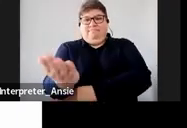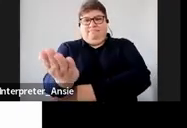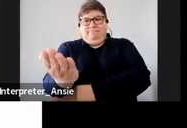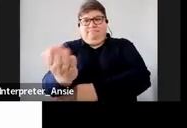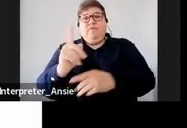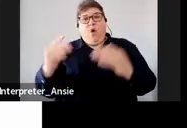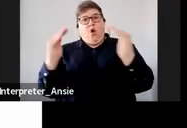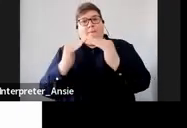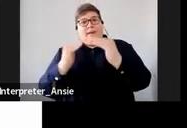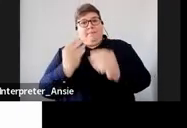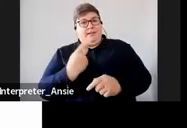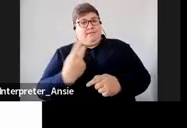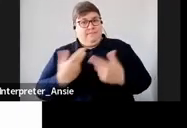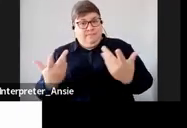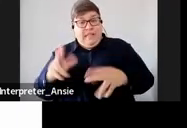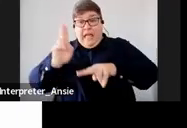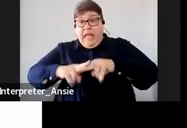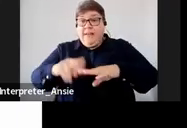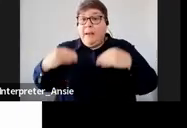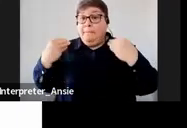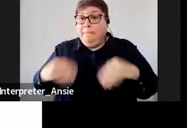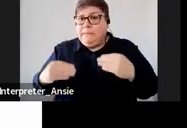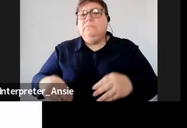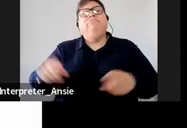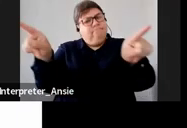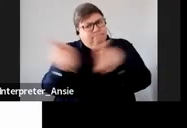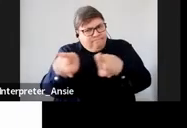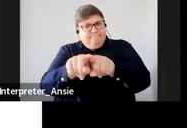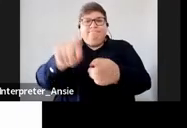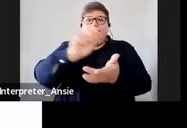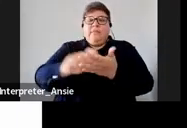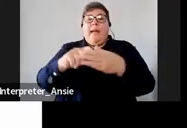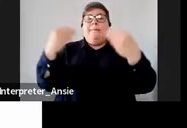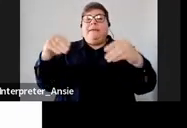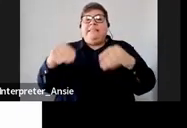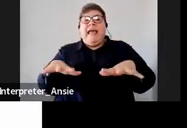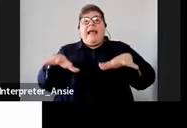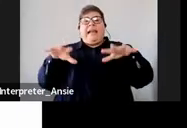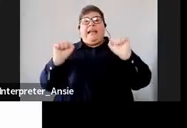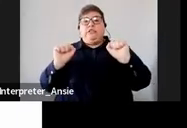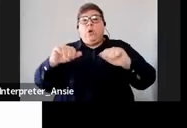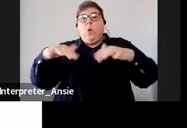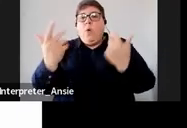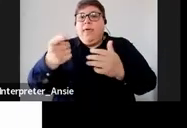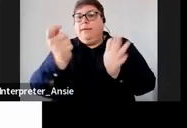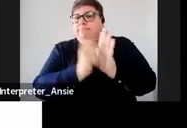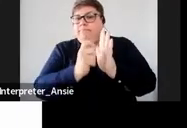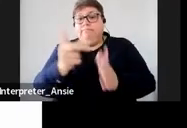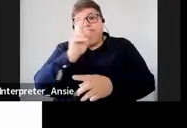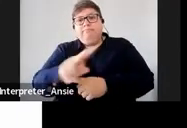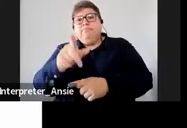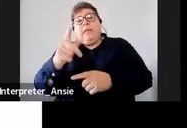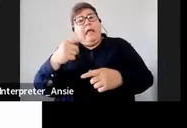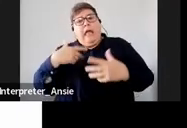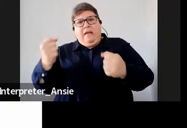if it's a business you can apply for business rescue where you then indicate to us that look you have gone